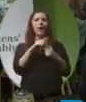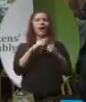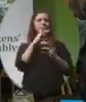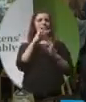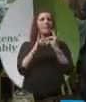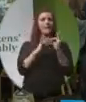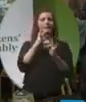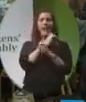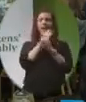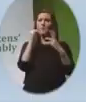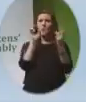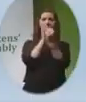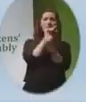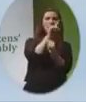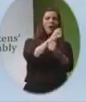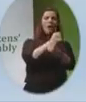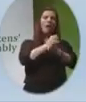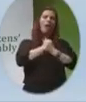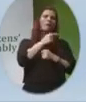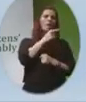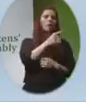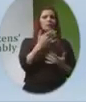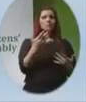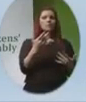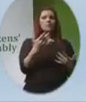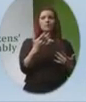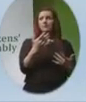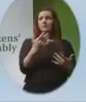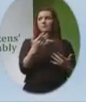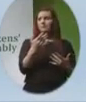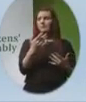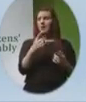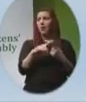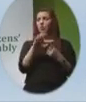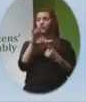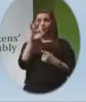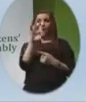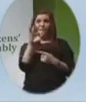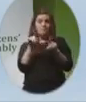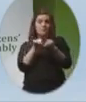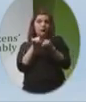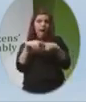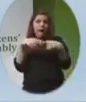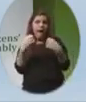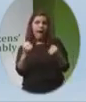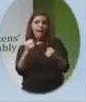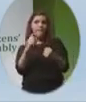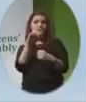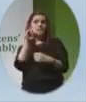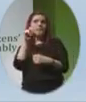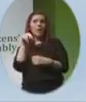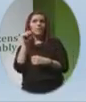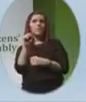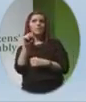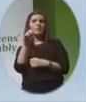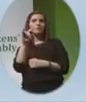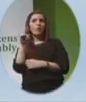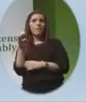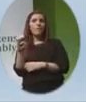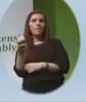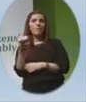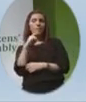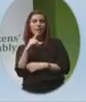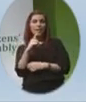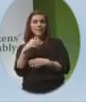meets her fall in love with her. She continues, Grace also has Down syndrome. It is the part that makes everyone love her